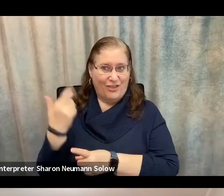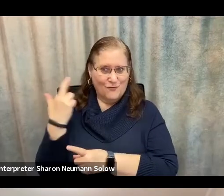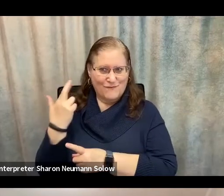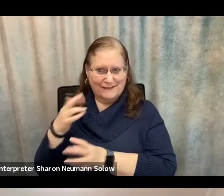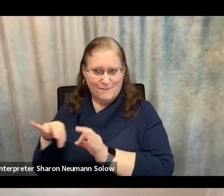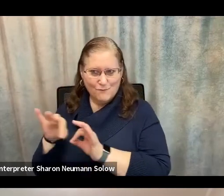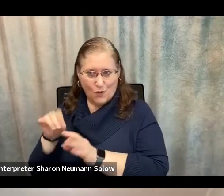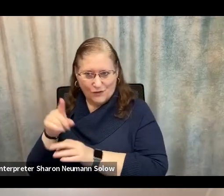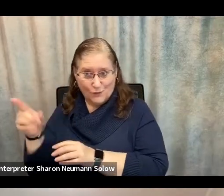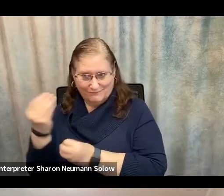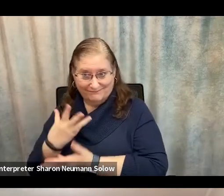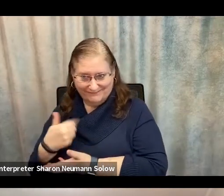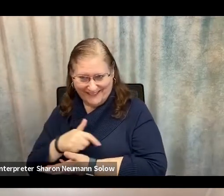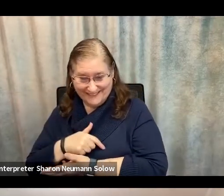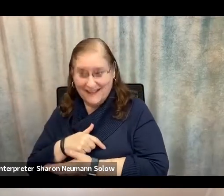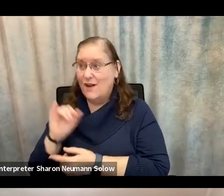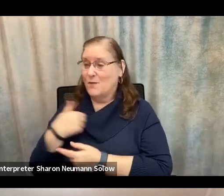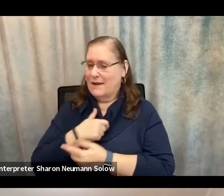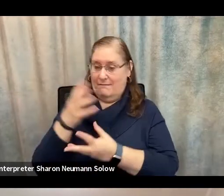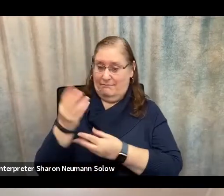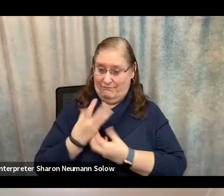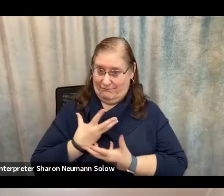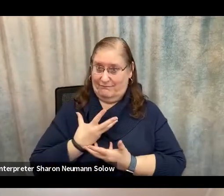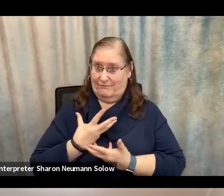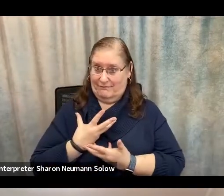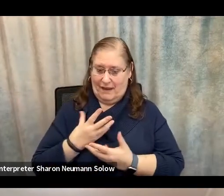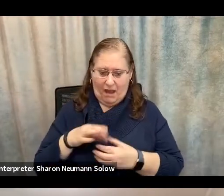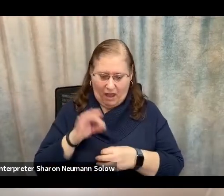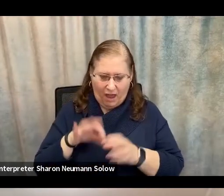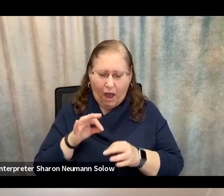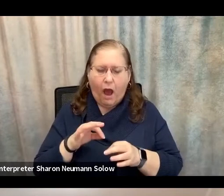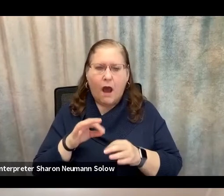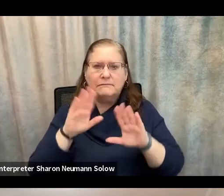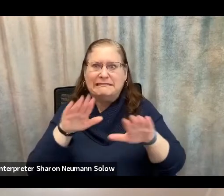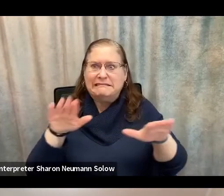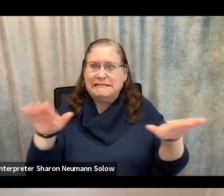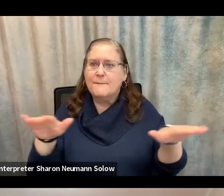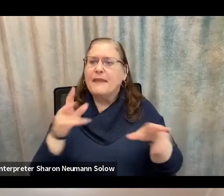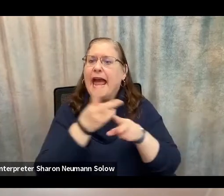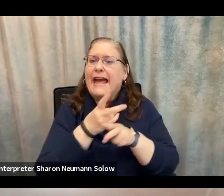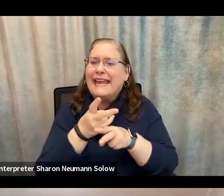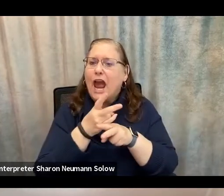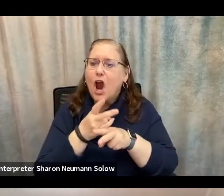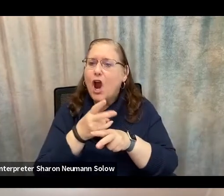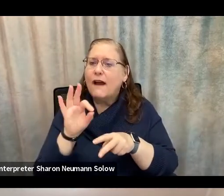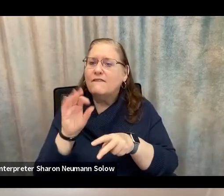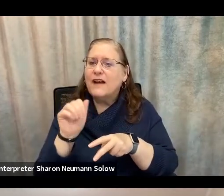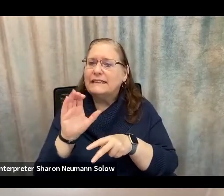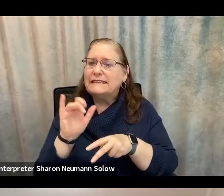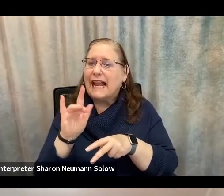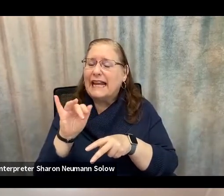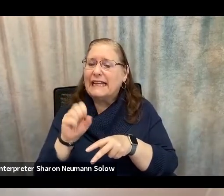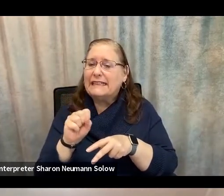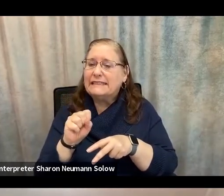result of the information we received, we issued an alert about care facilities requiring residents on Medicaid